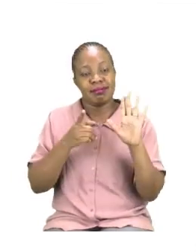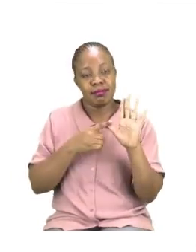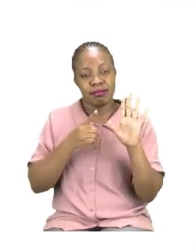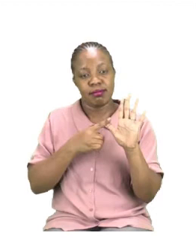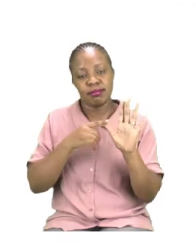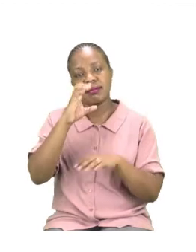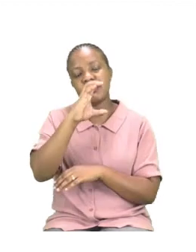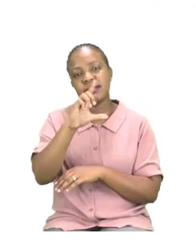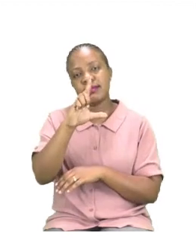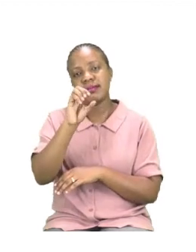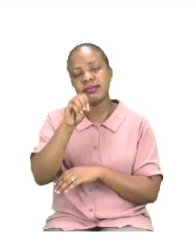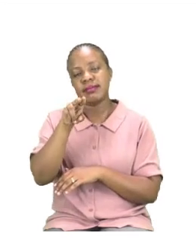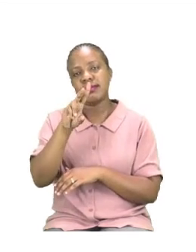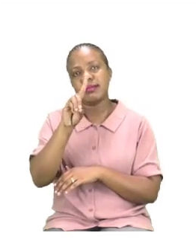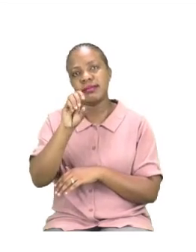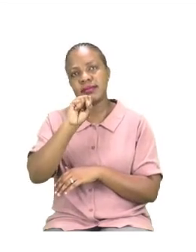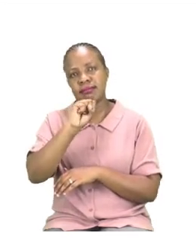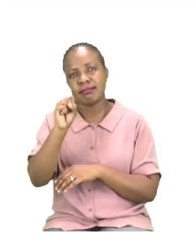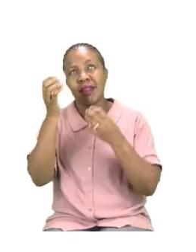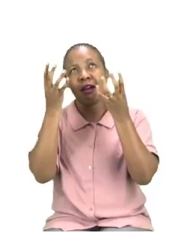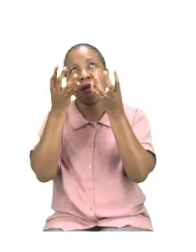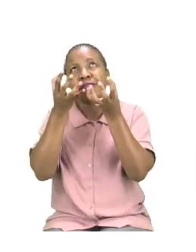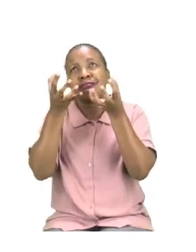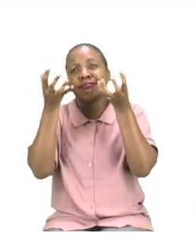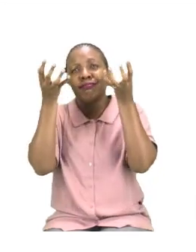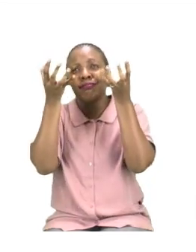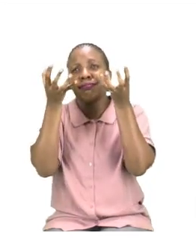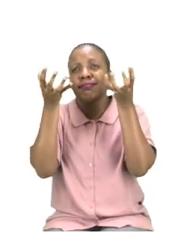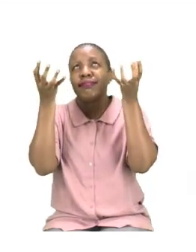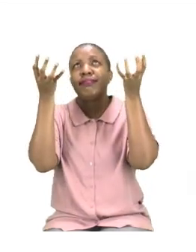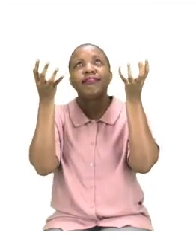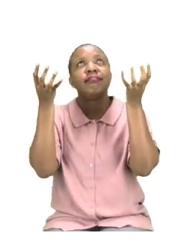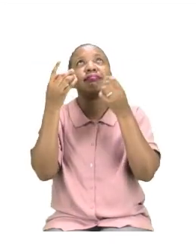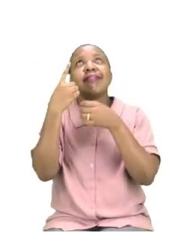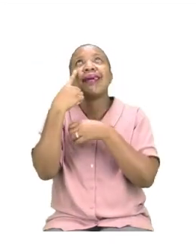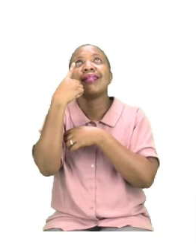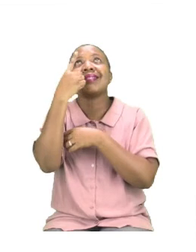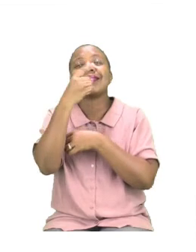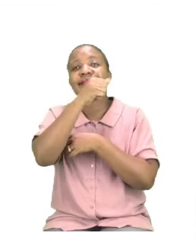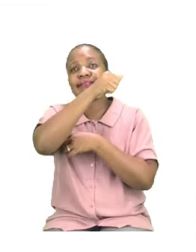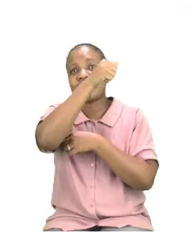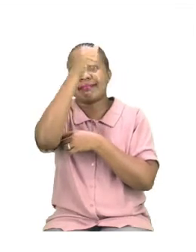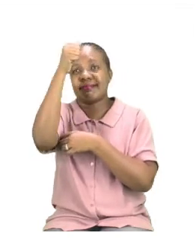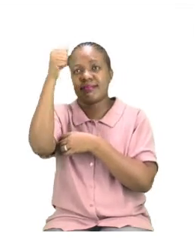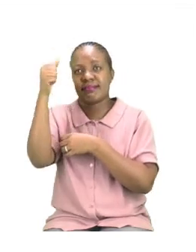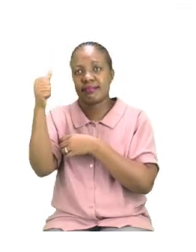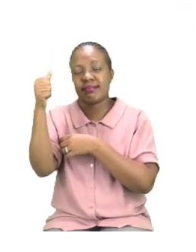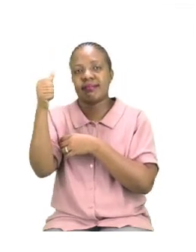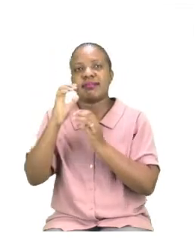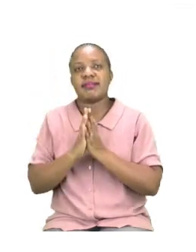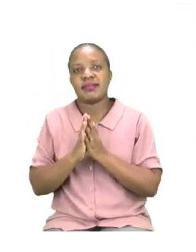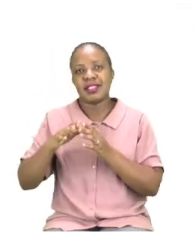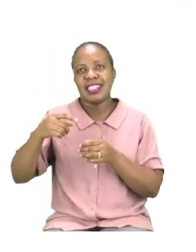Now clouds are the white puffy things that we see in the sky. These are the clouds that carry